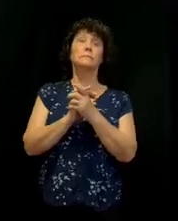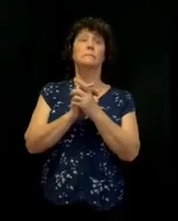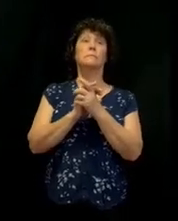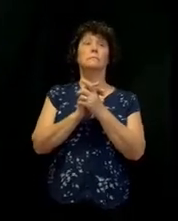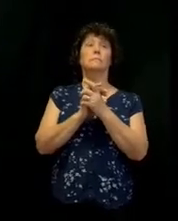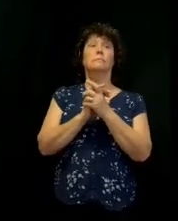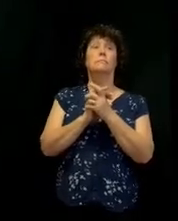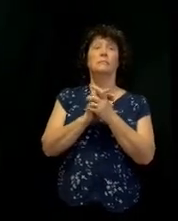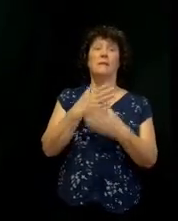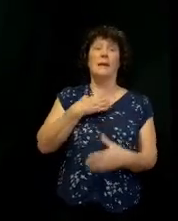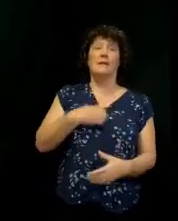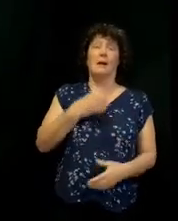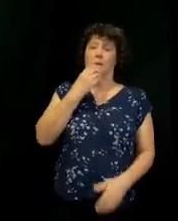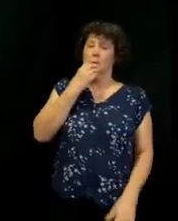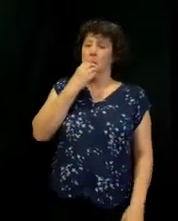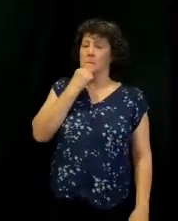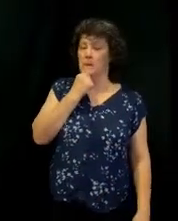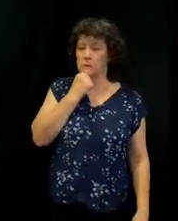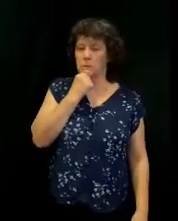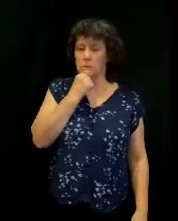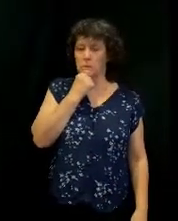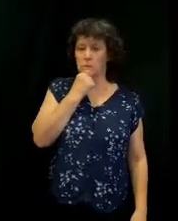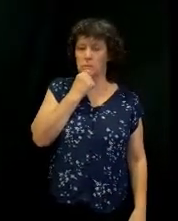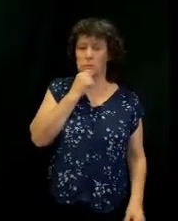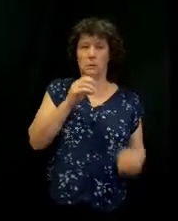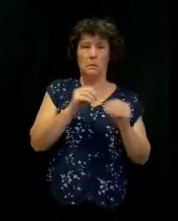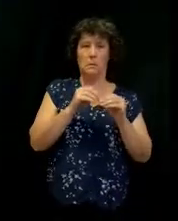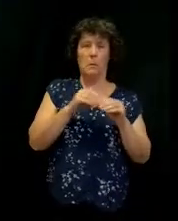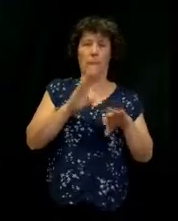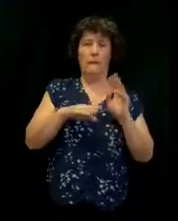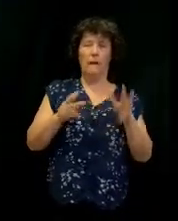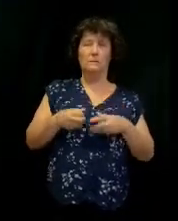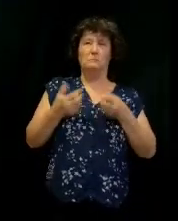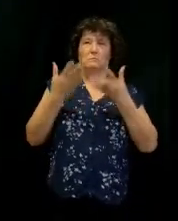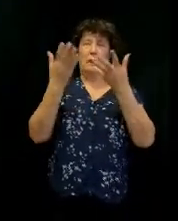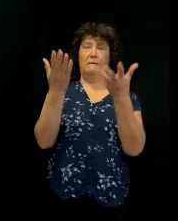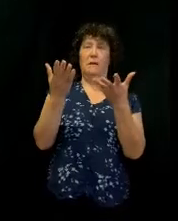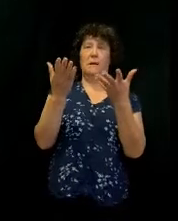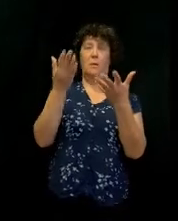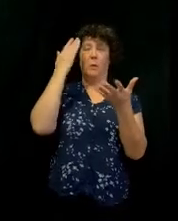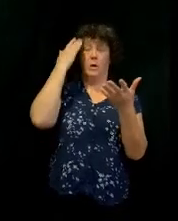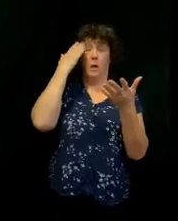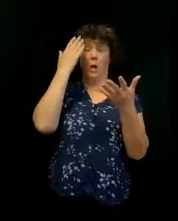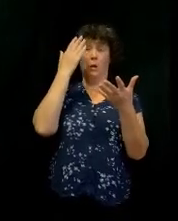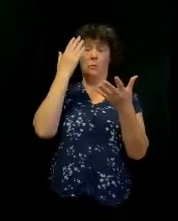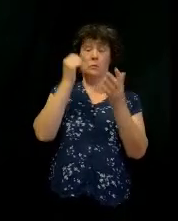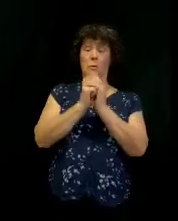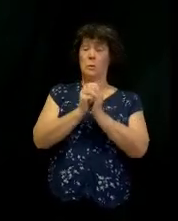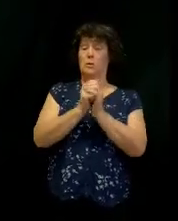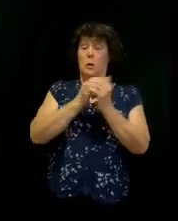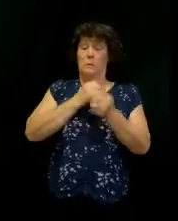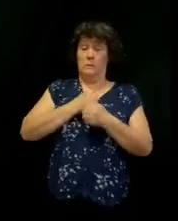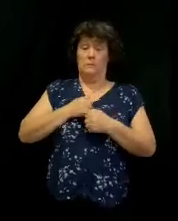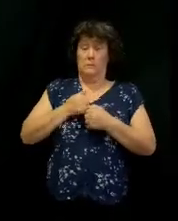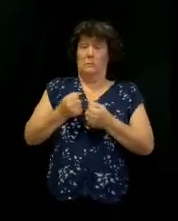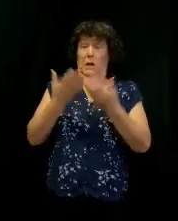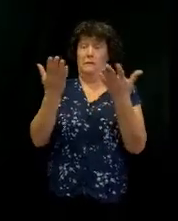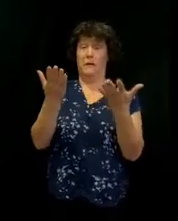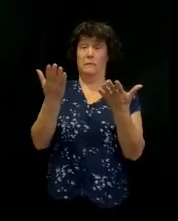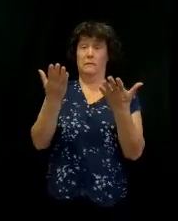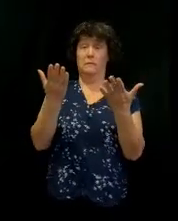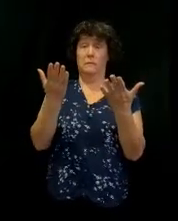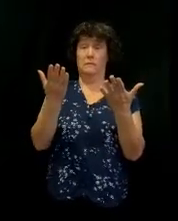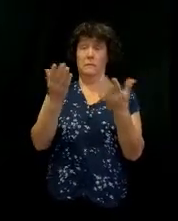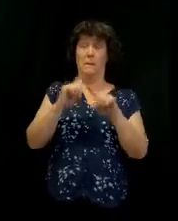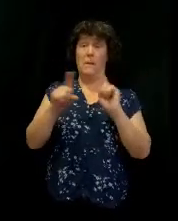I desire compassion more than sacrifice. And we all know that worship is a sacrifice at times. But you can come in here with a